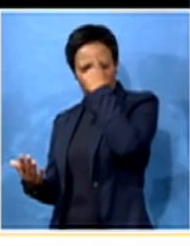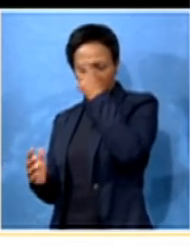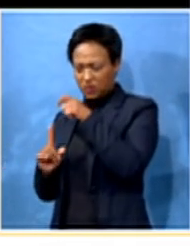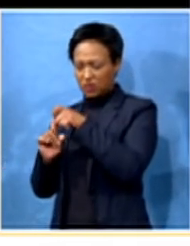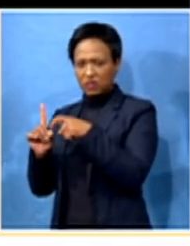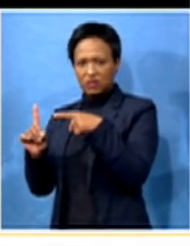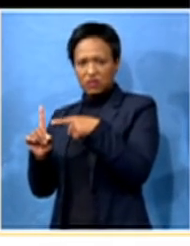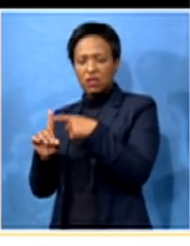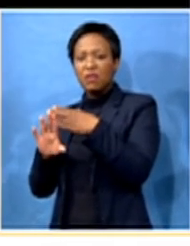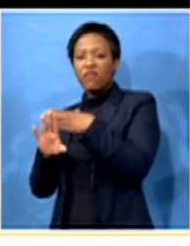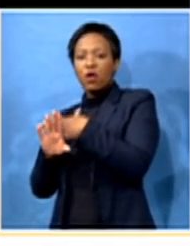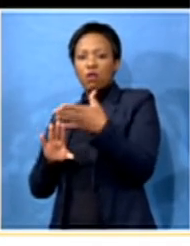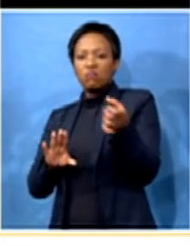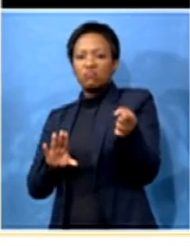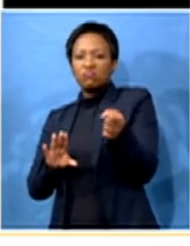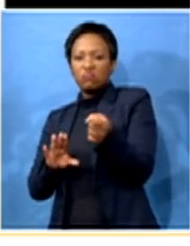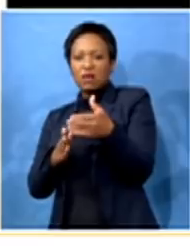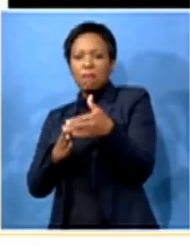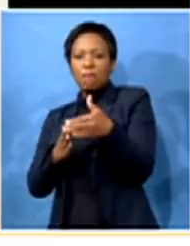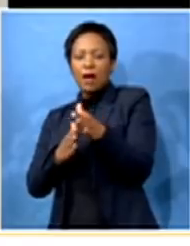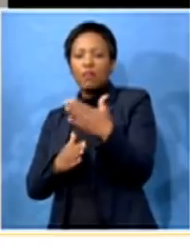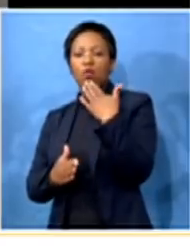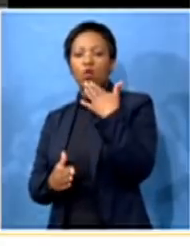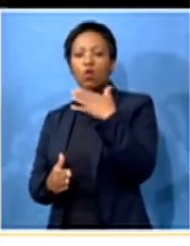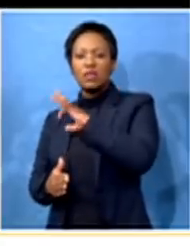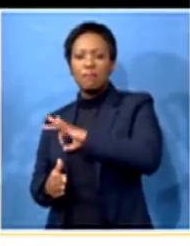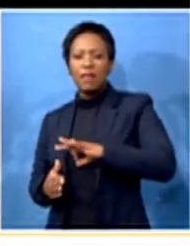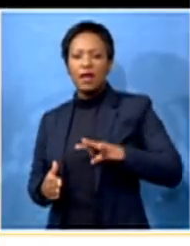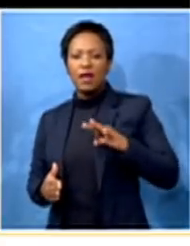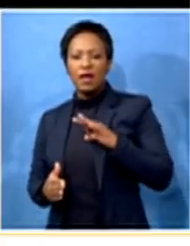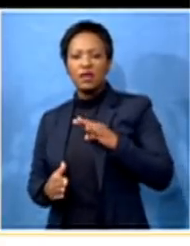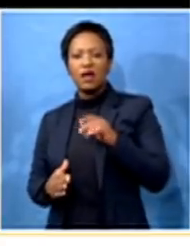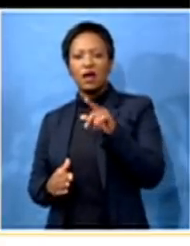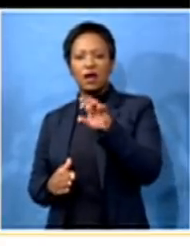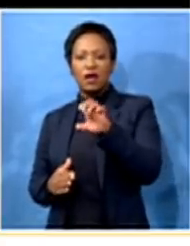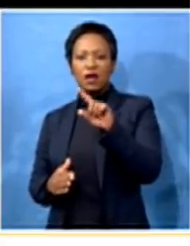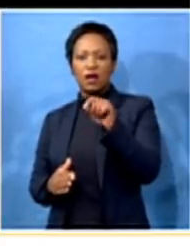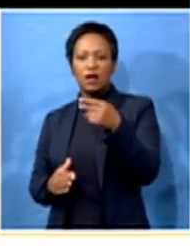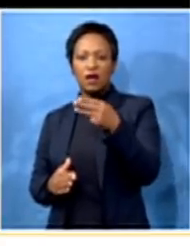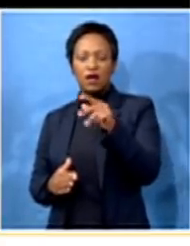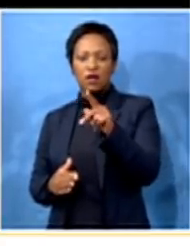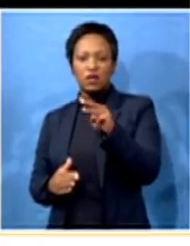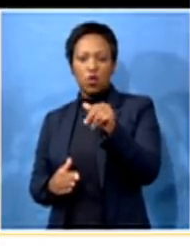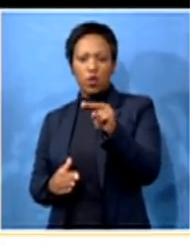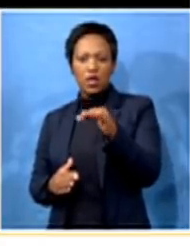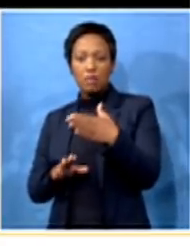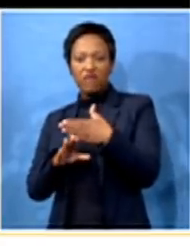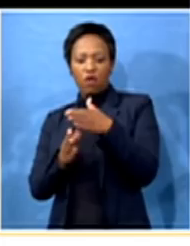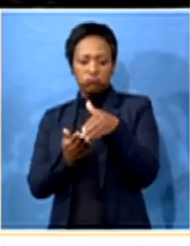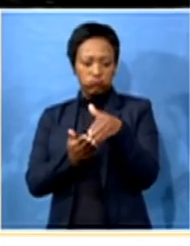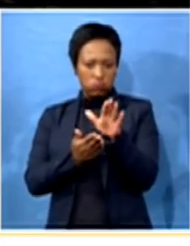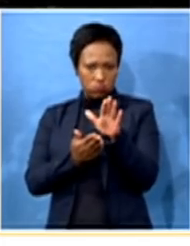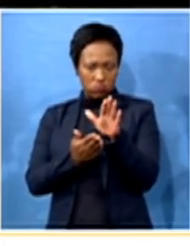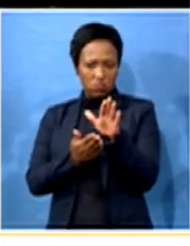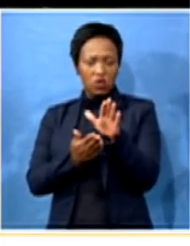wasn't fit to hold the position of the mayor of Etteguini when you actually removed her from